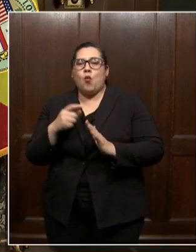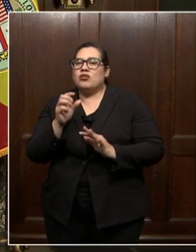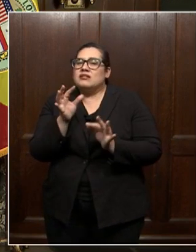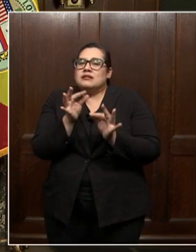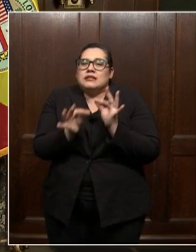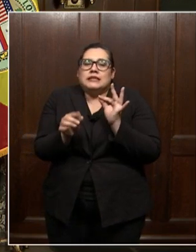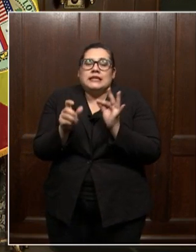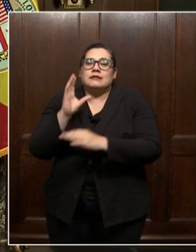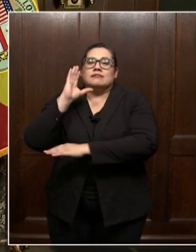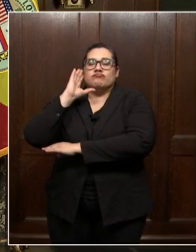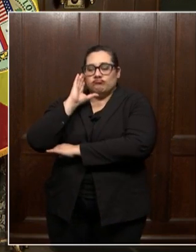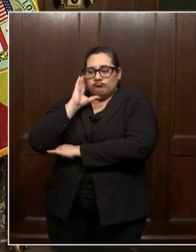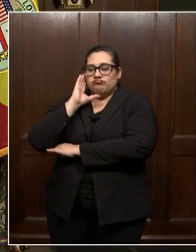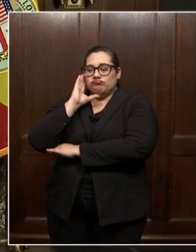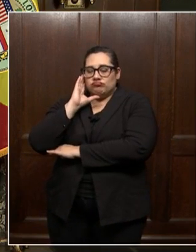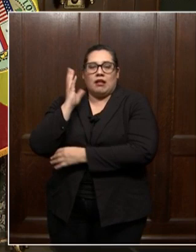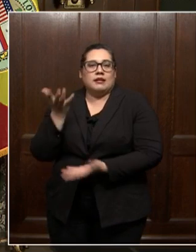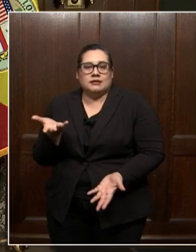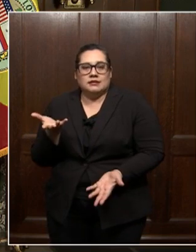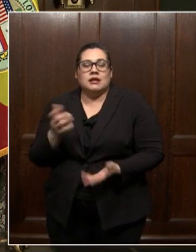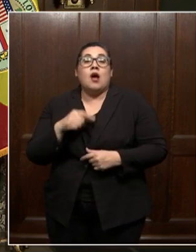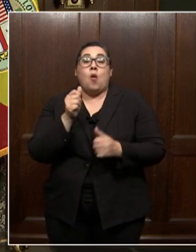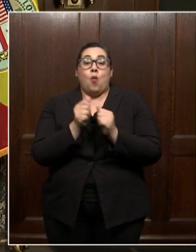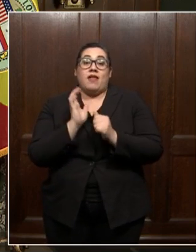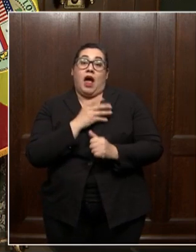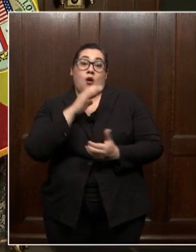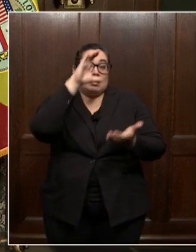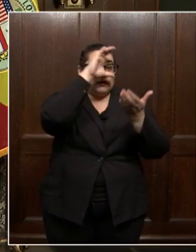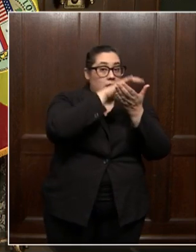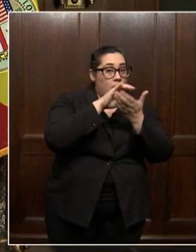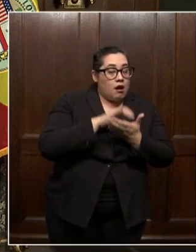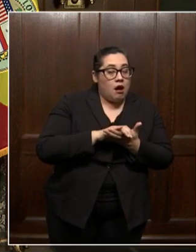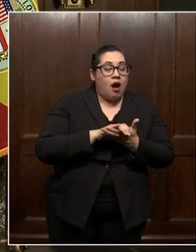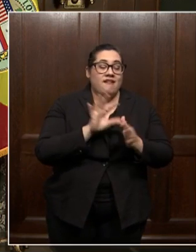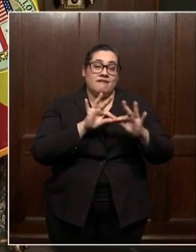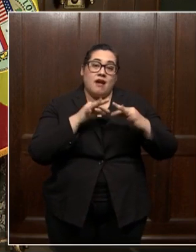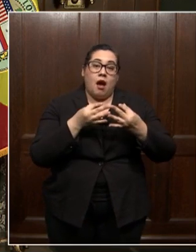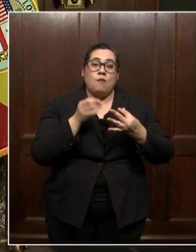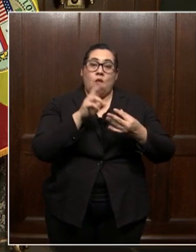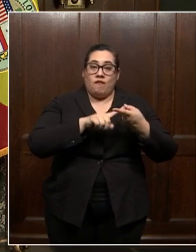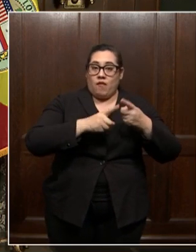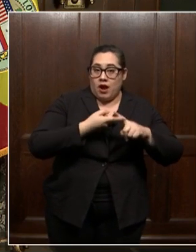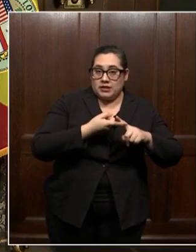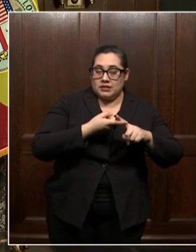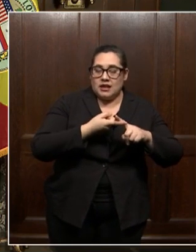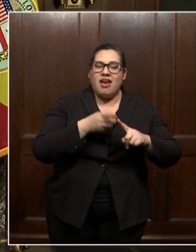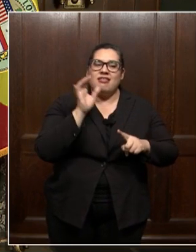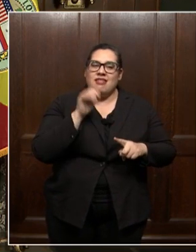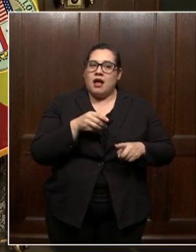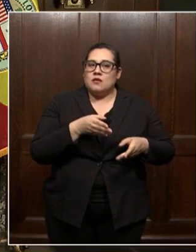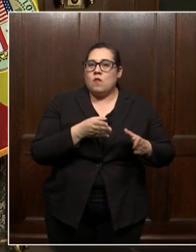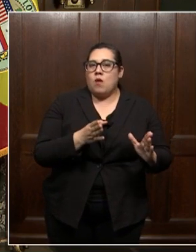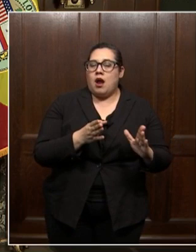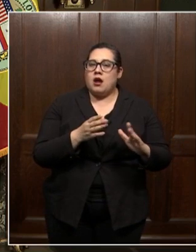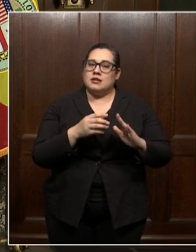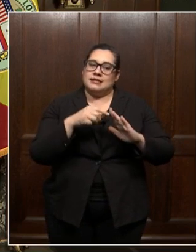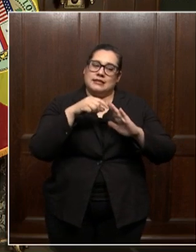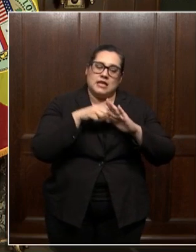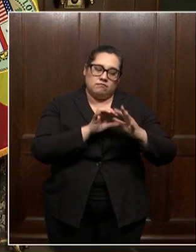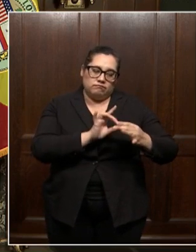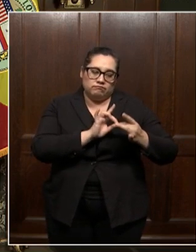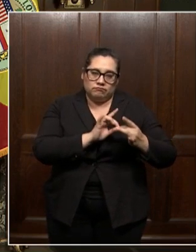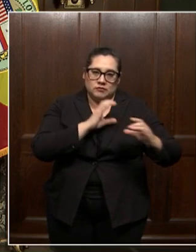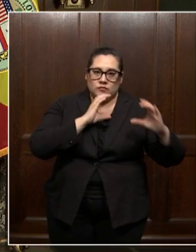just need to listen. With our spouses, our families, or our friends, this is a way to deepen our